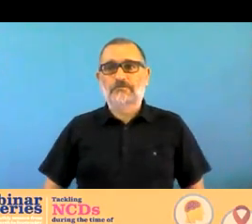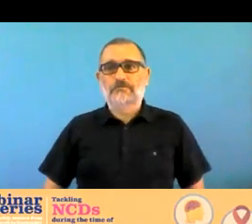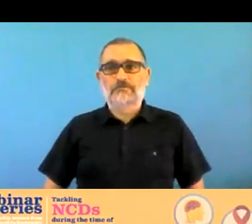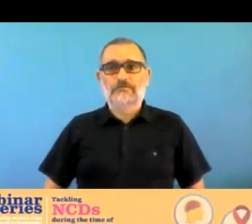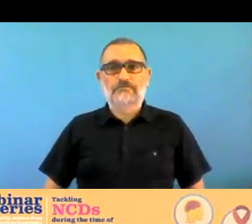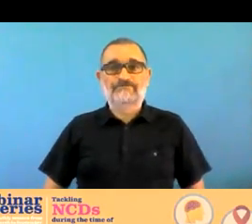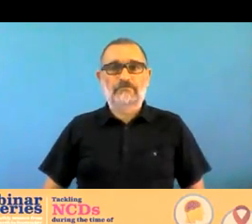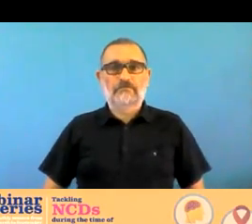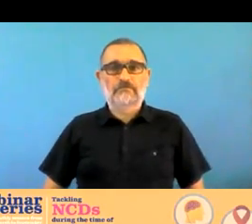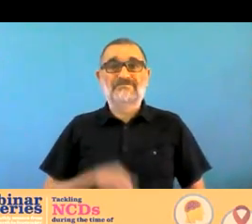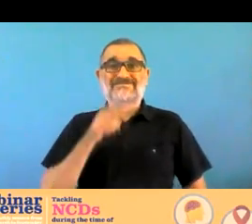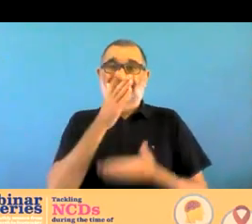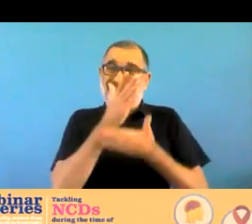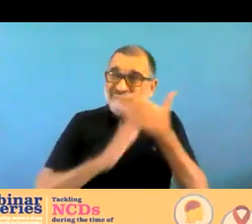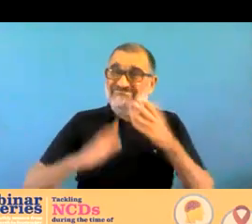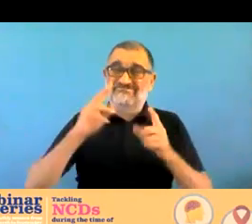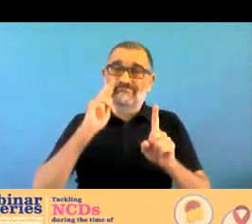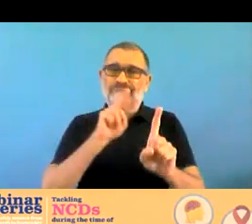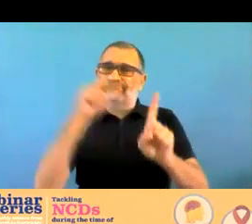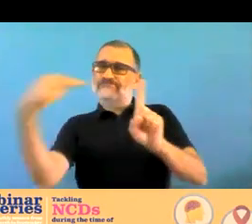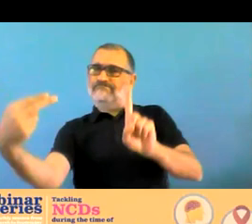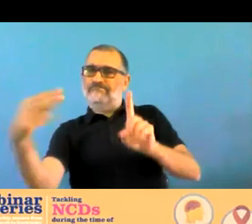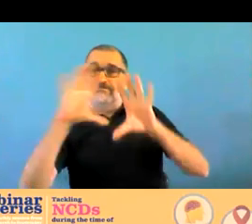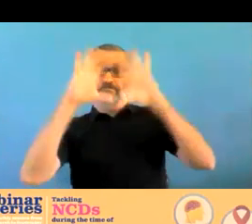response during the covert 19 pandemic